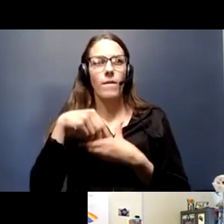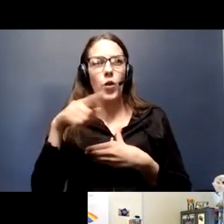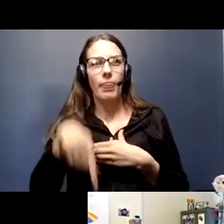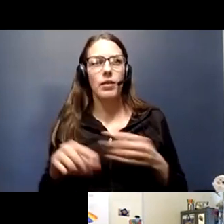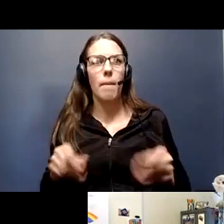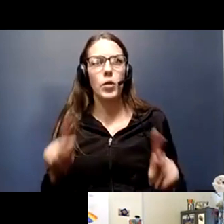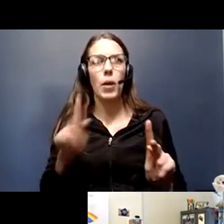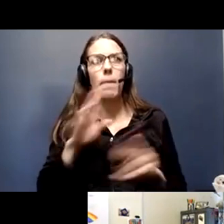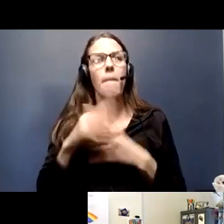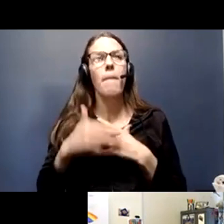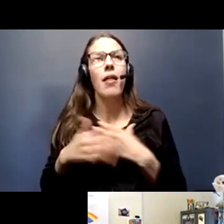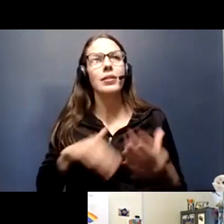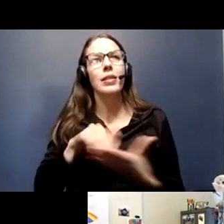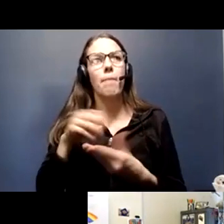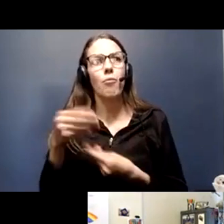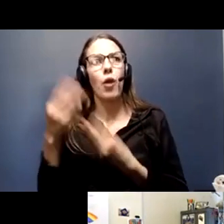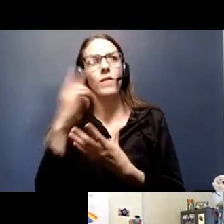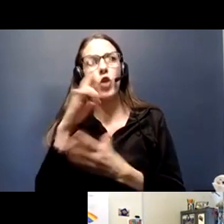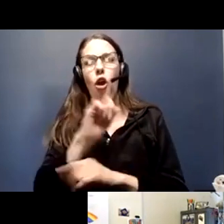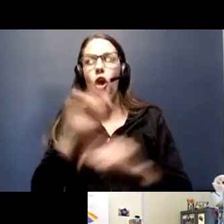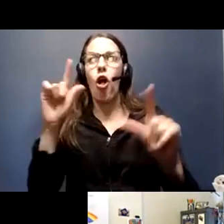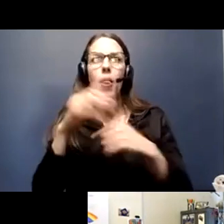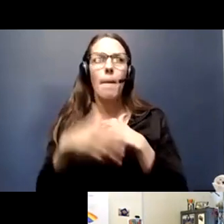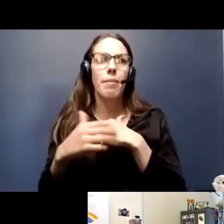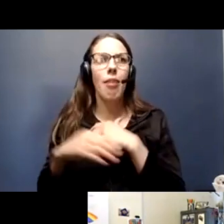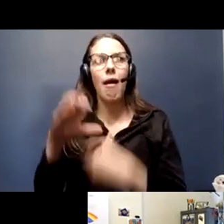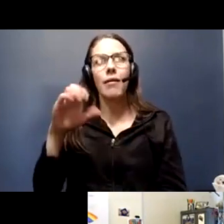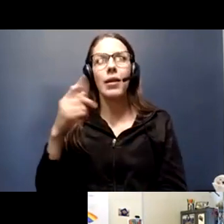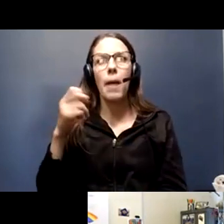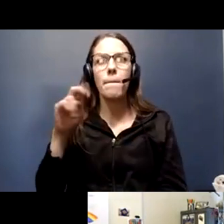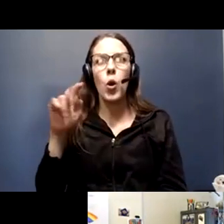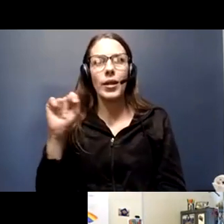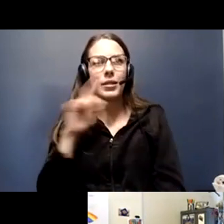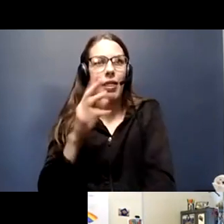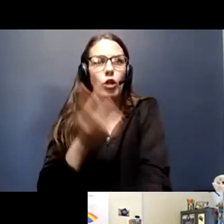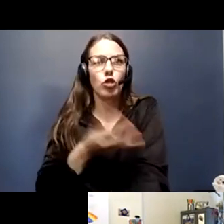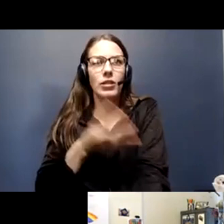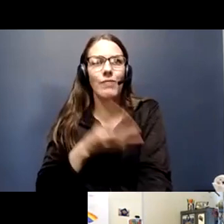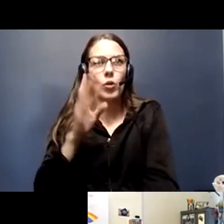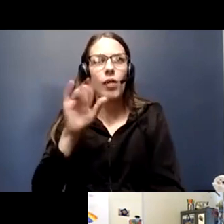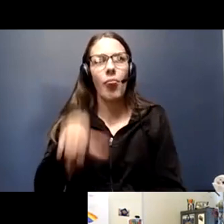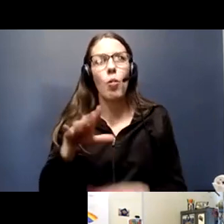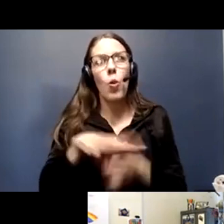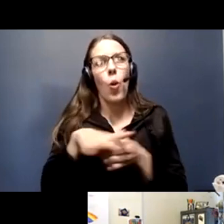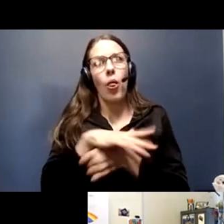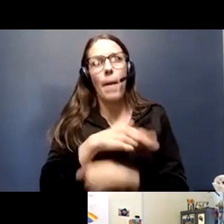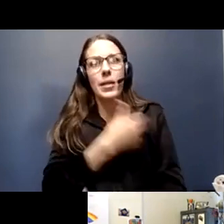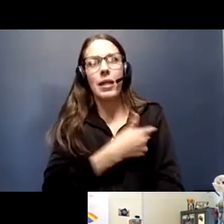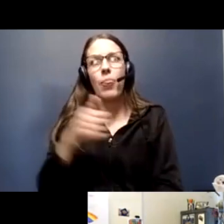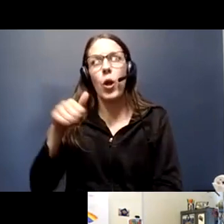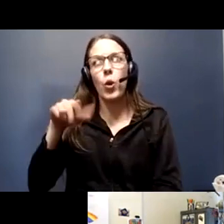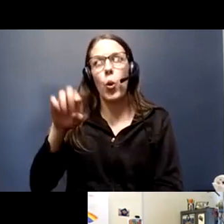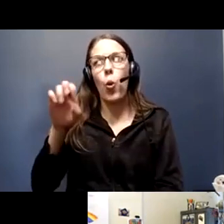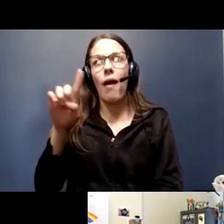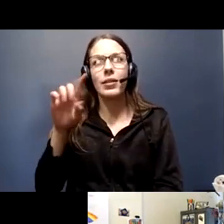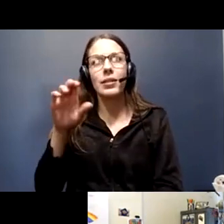Our blood center is the provider for all blood components that are transfused at our local hospitals in the Quad Cities, and so